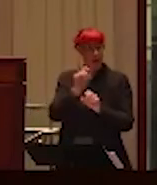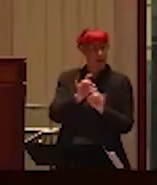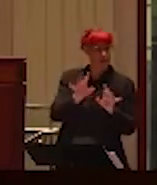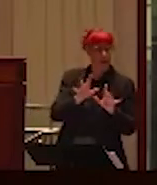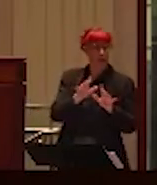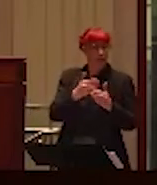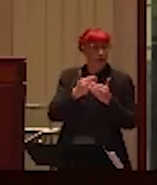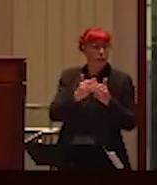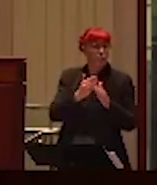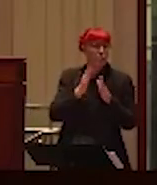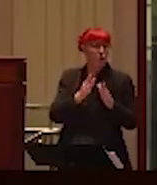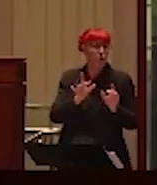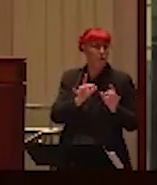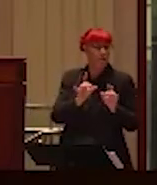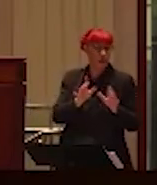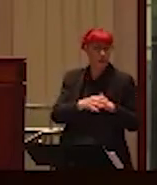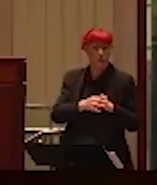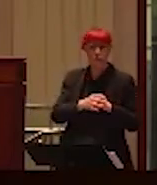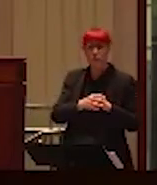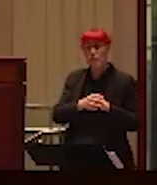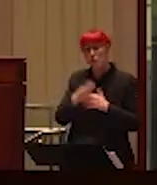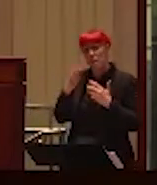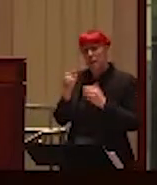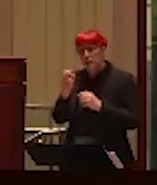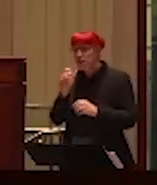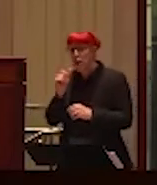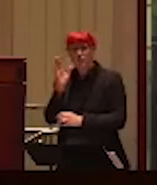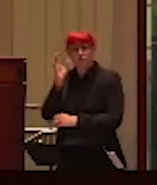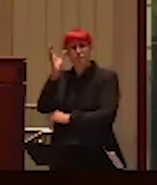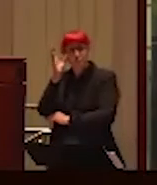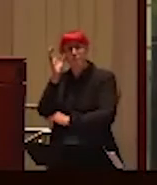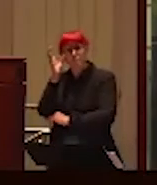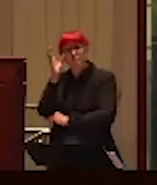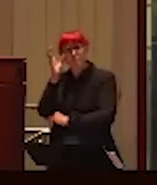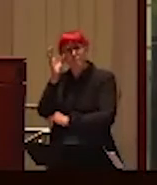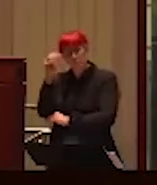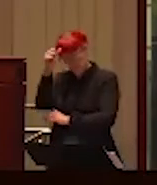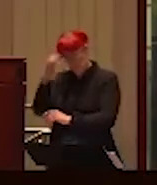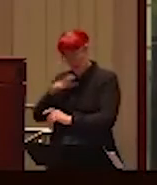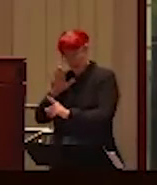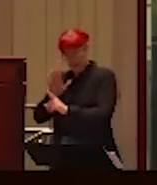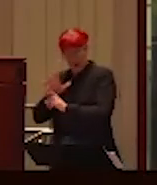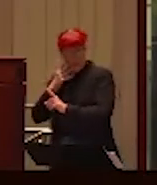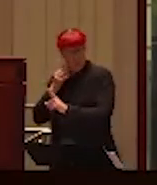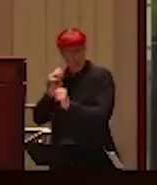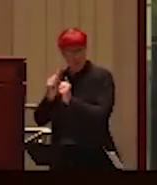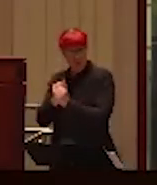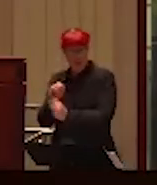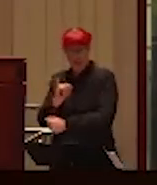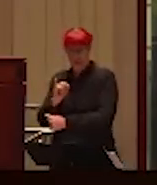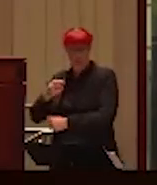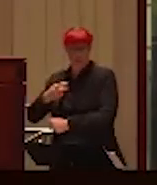can seem really abstract if you haven't listened to the experiences of men. And so I hope that tonight